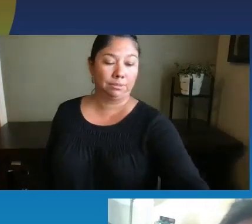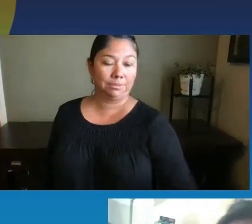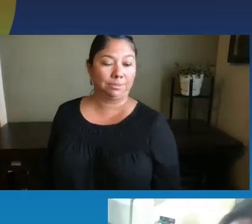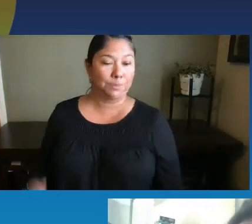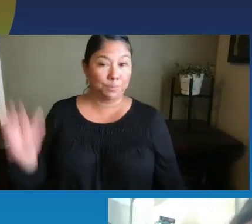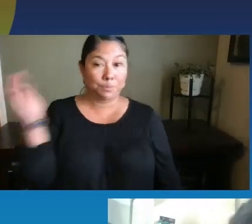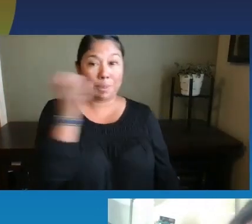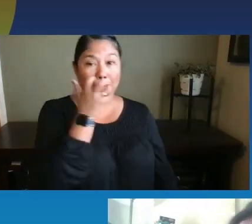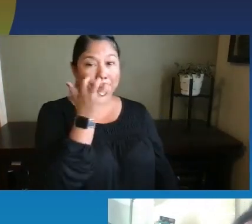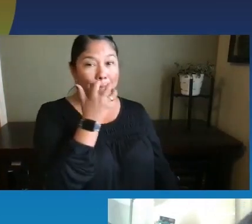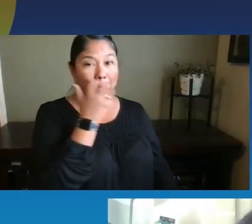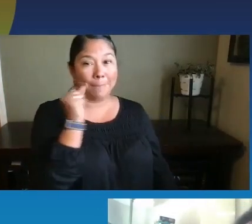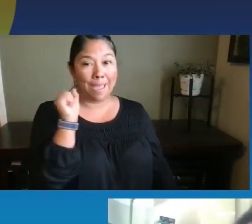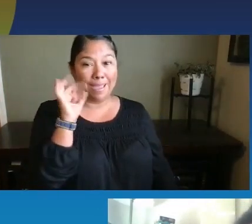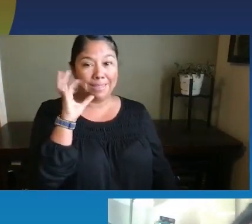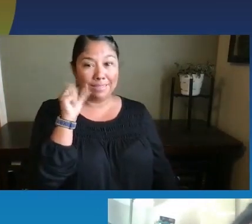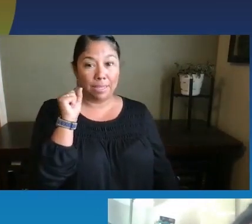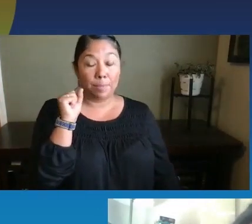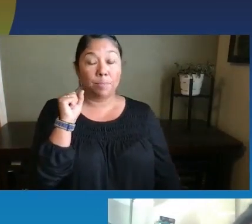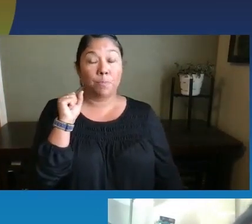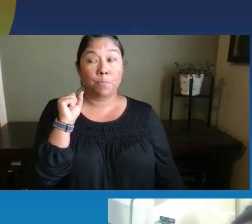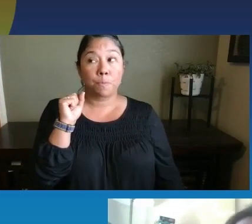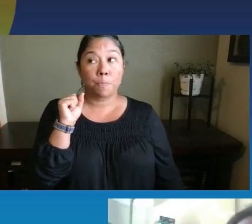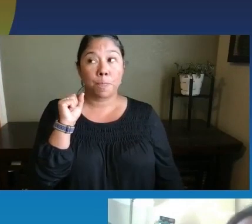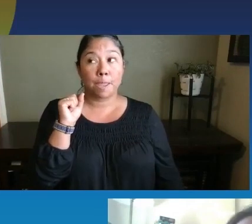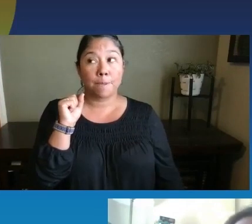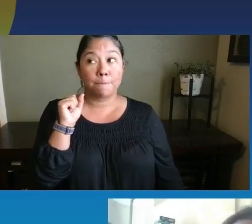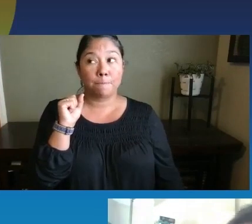And all of that really, uh,